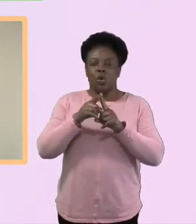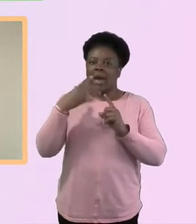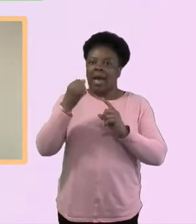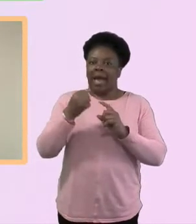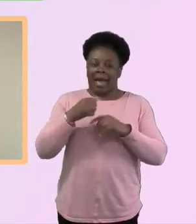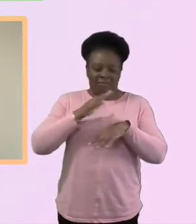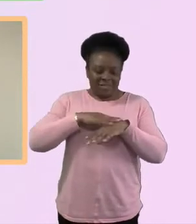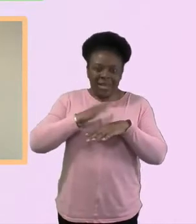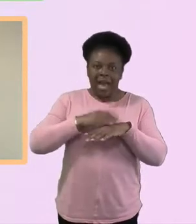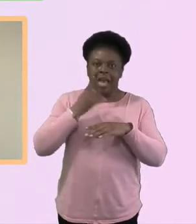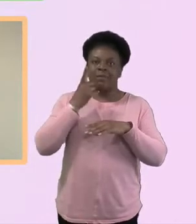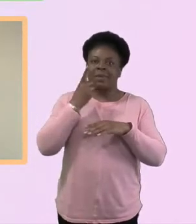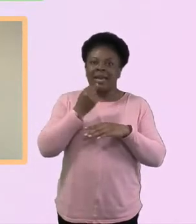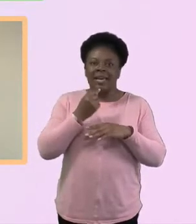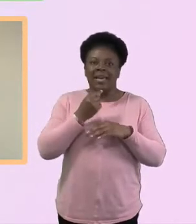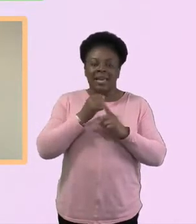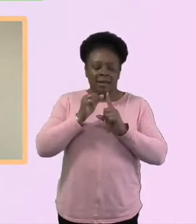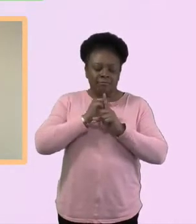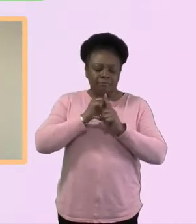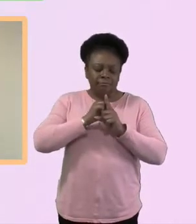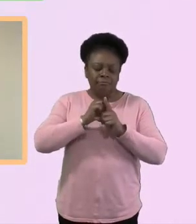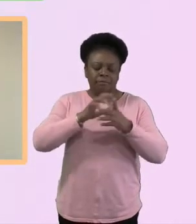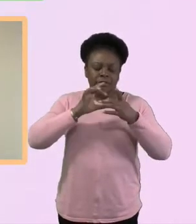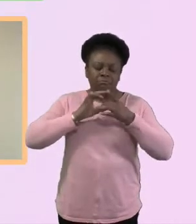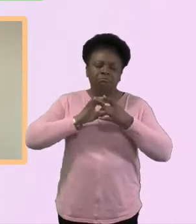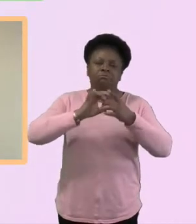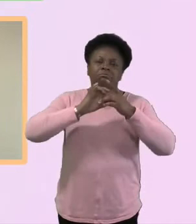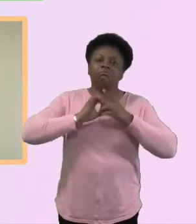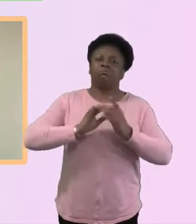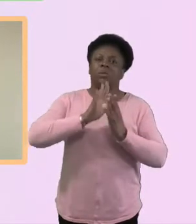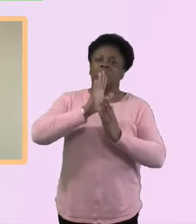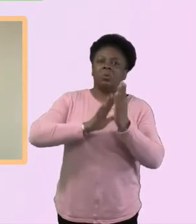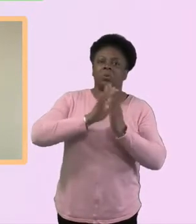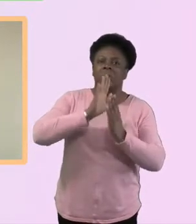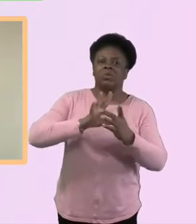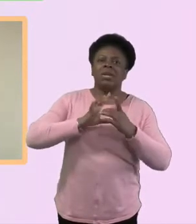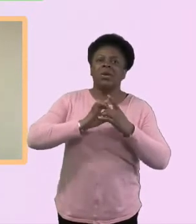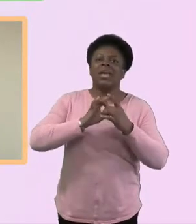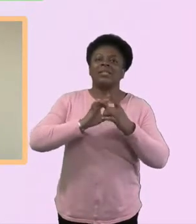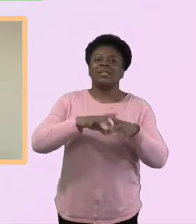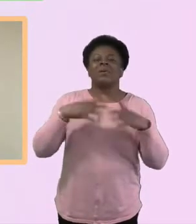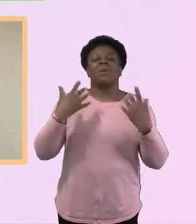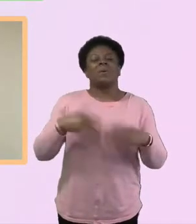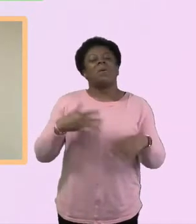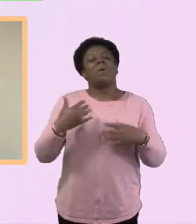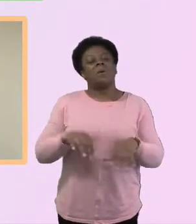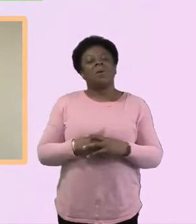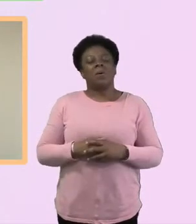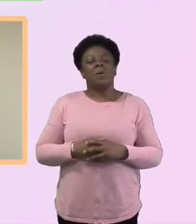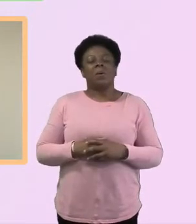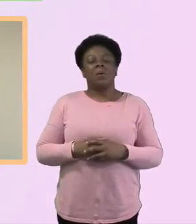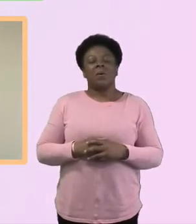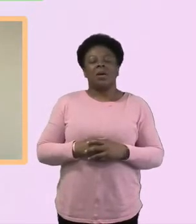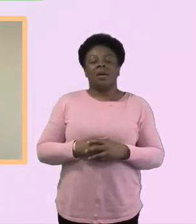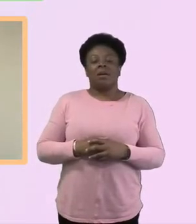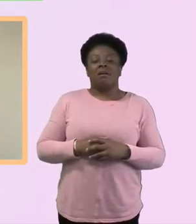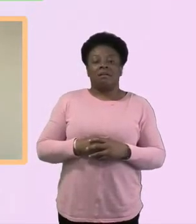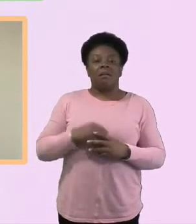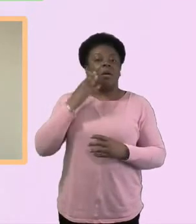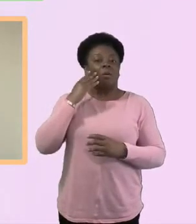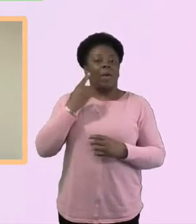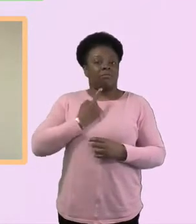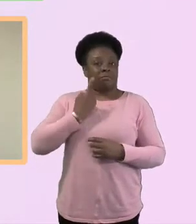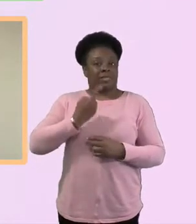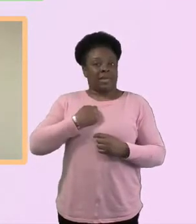with me. And I think I noticed, you know, in my initial, as a pastor, when I was doing the ring rounds early on and connecting with